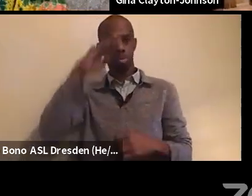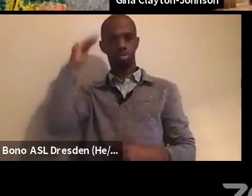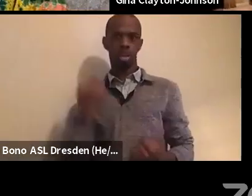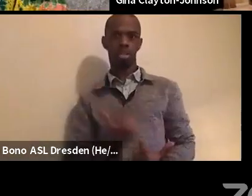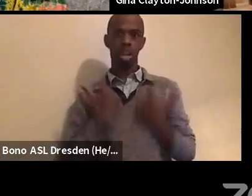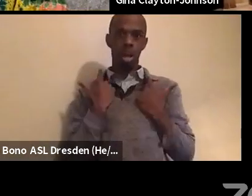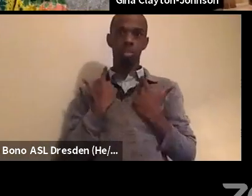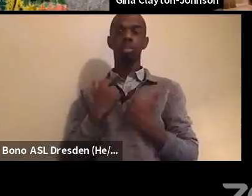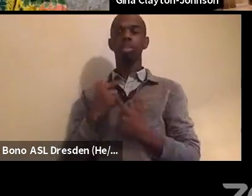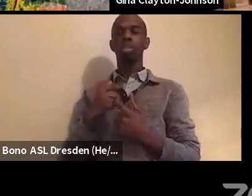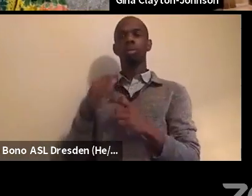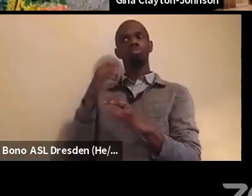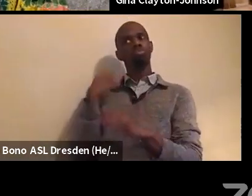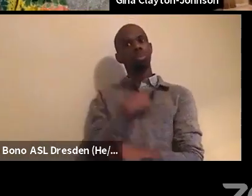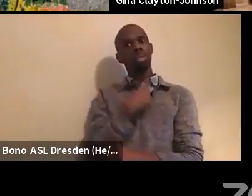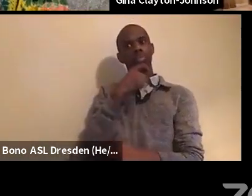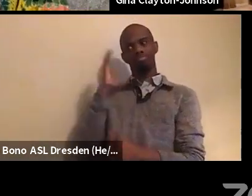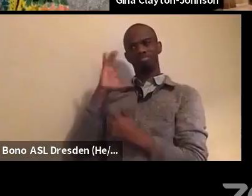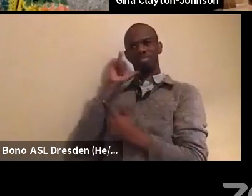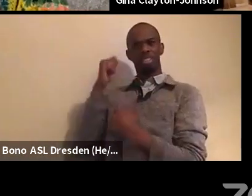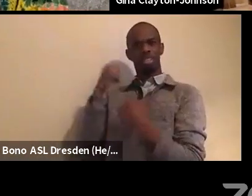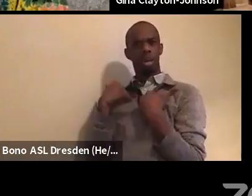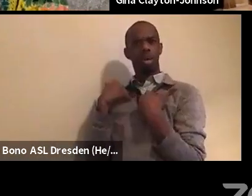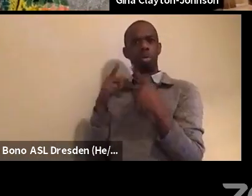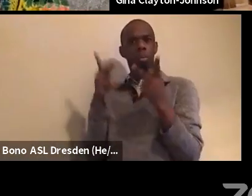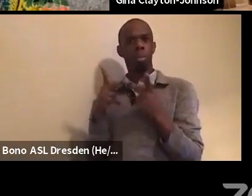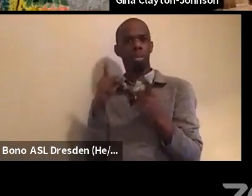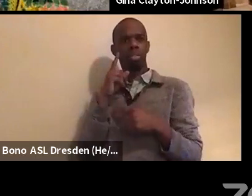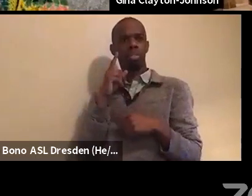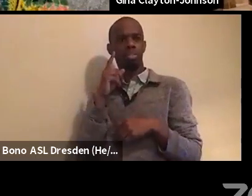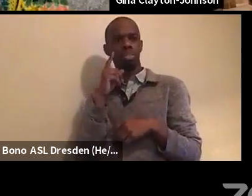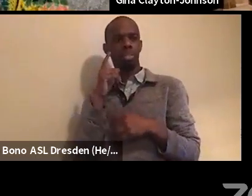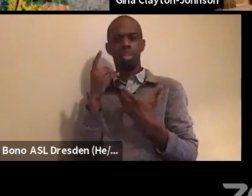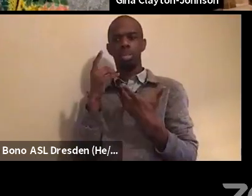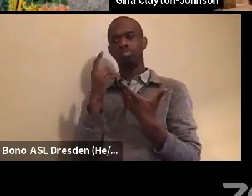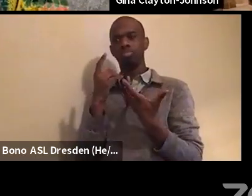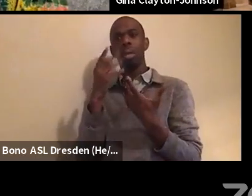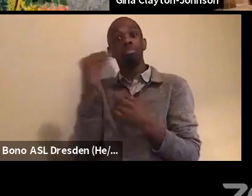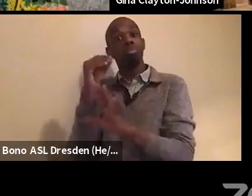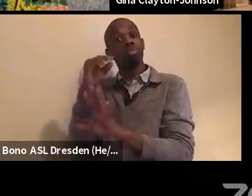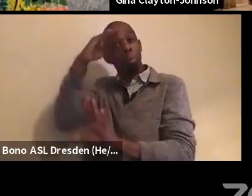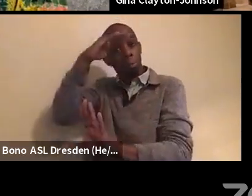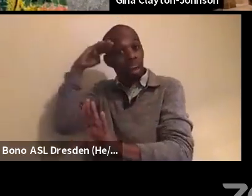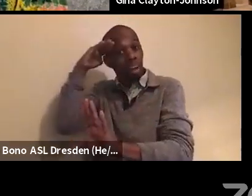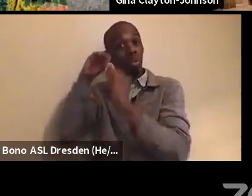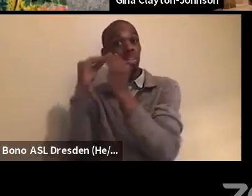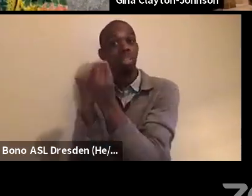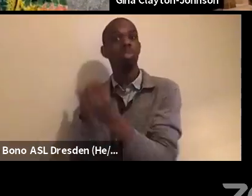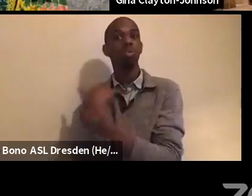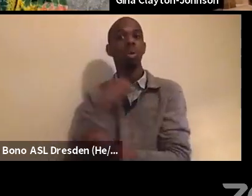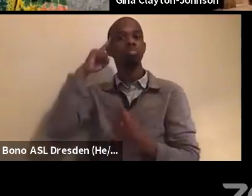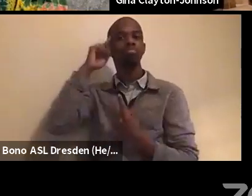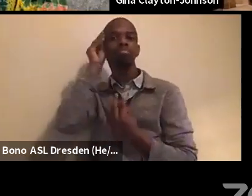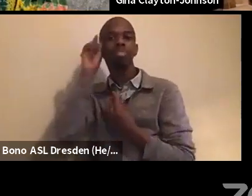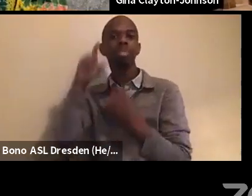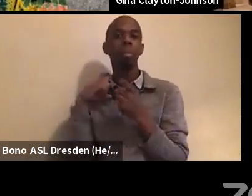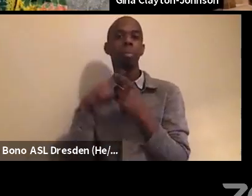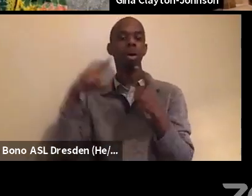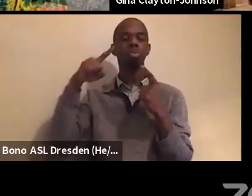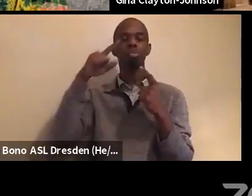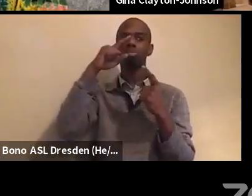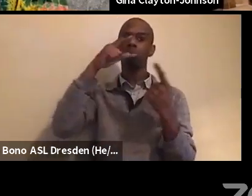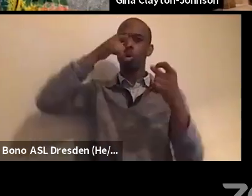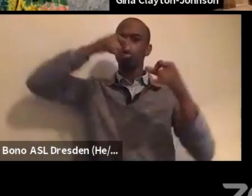Black orgs that were thinking about progressive and radical policy and radical action